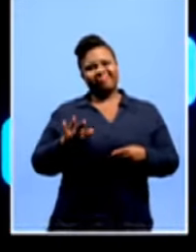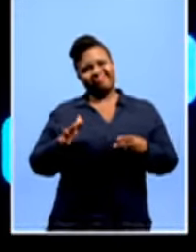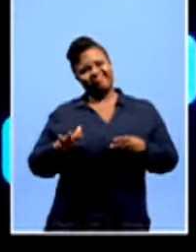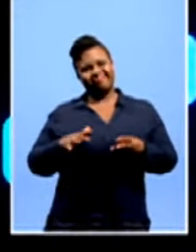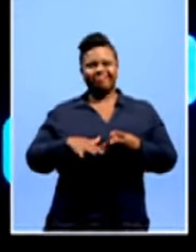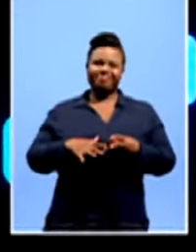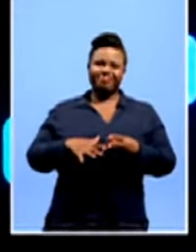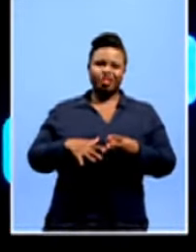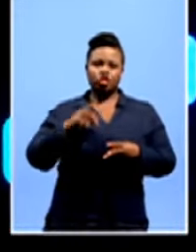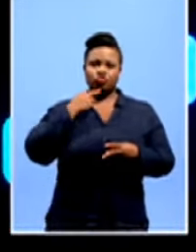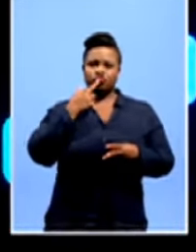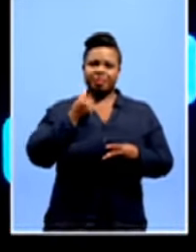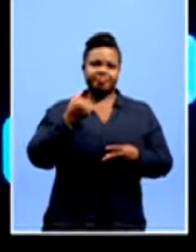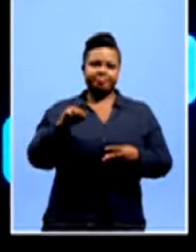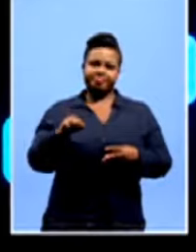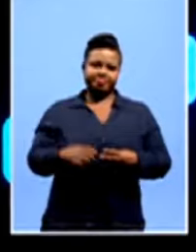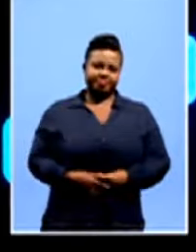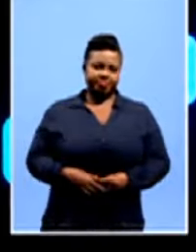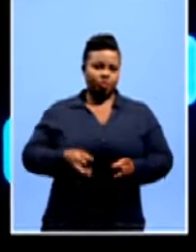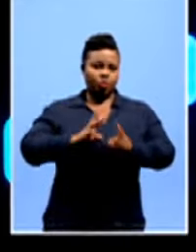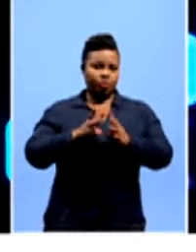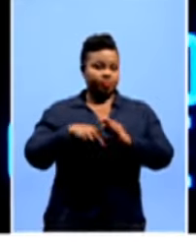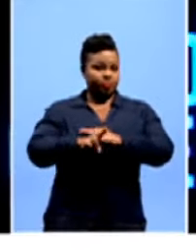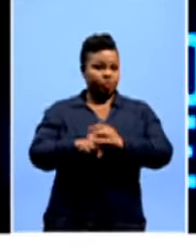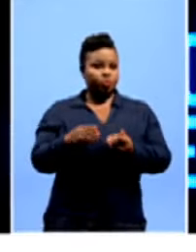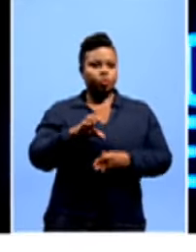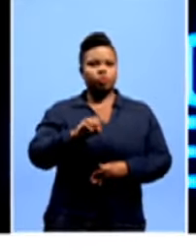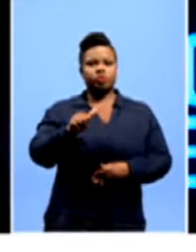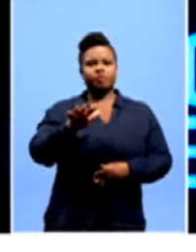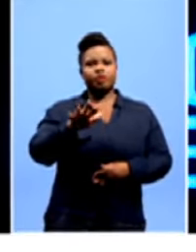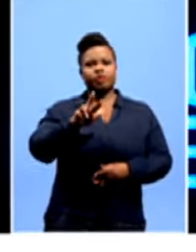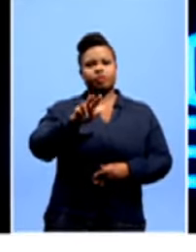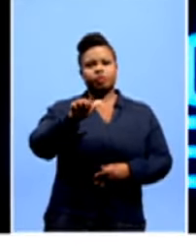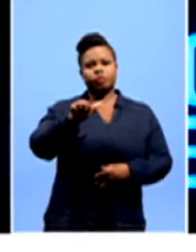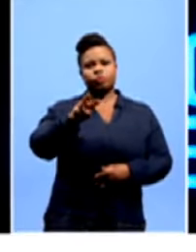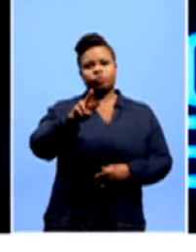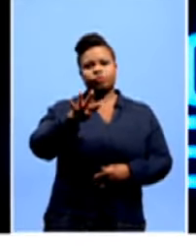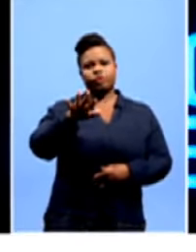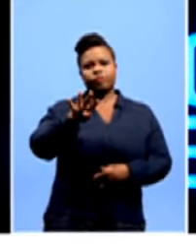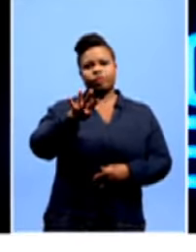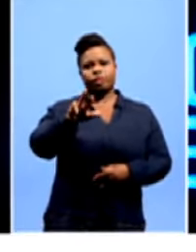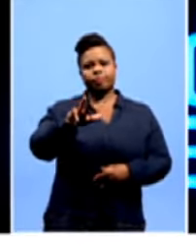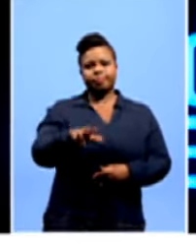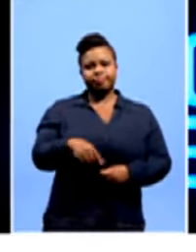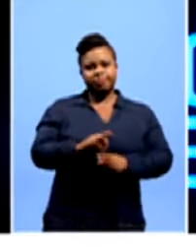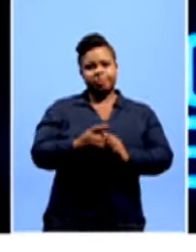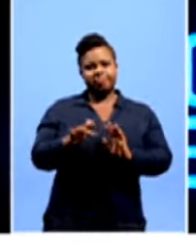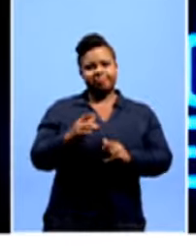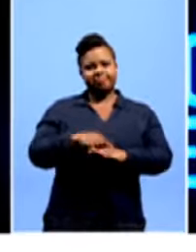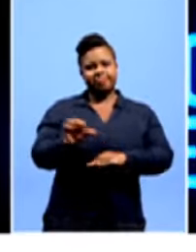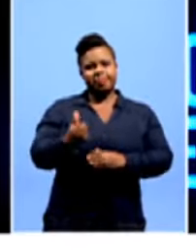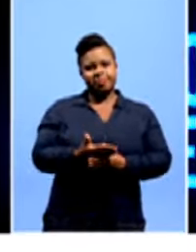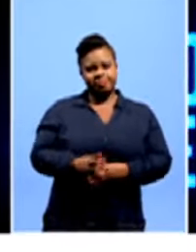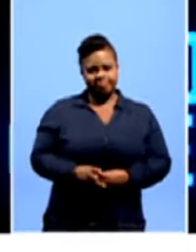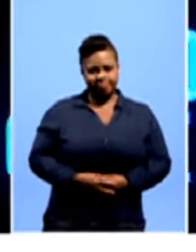in doubt, maybe. And red is for no. Do send us your WhatsApp videos, 065-862-4548. We'll share some of your